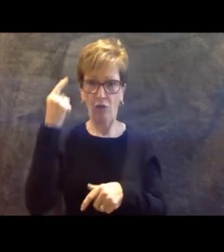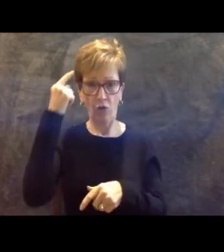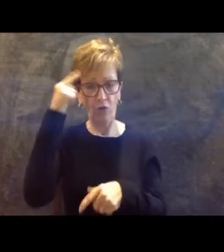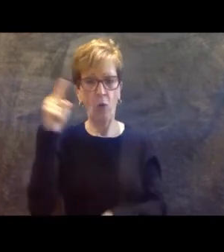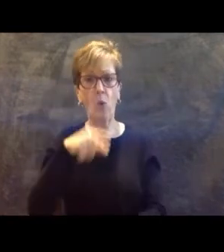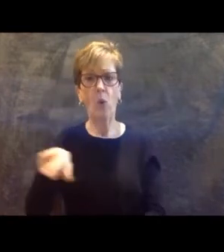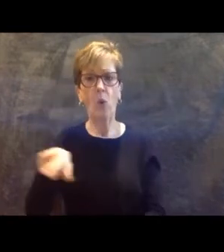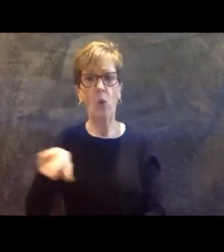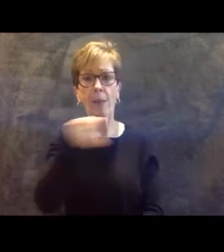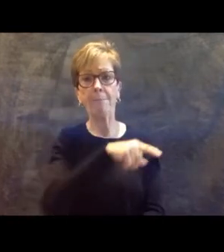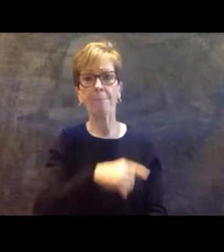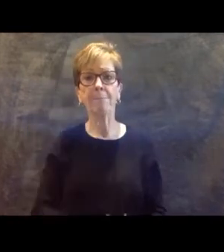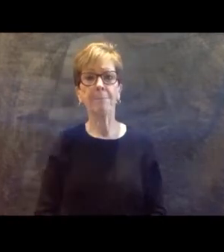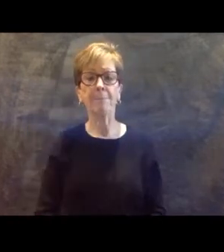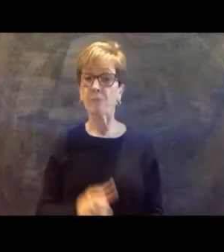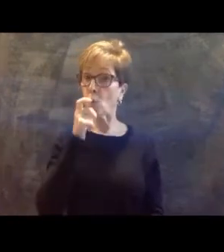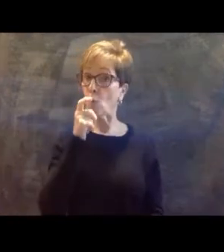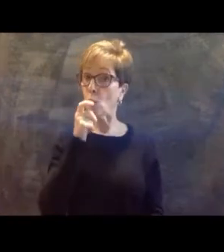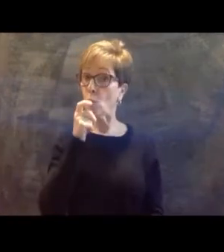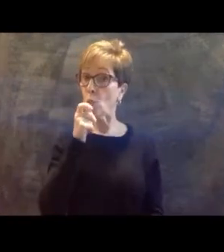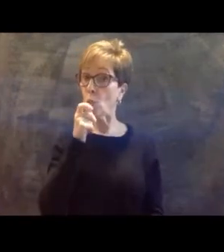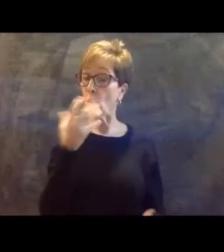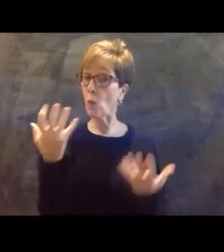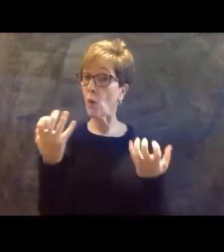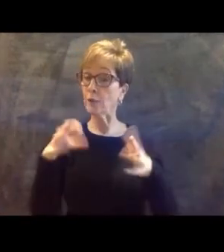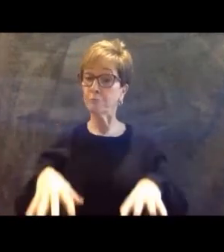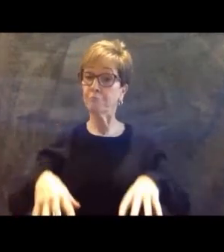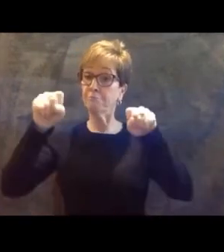Who wants to step up and share the stage?